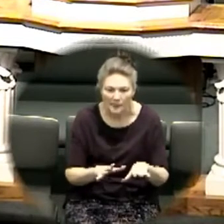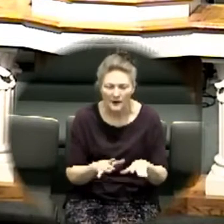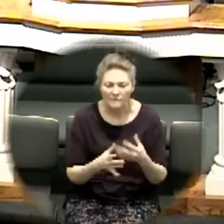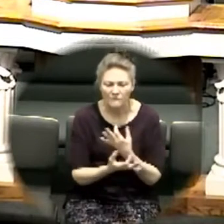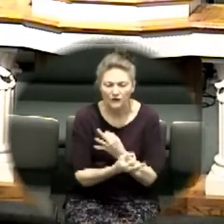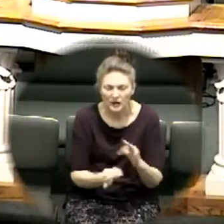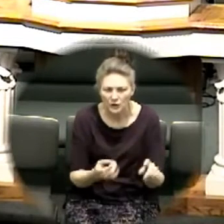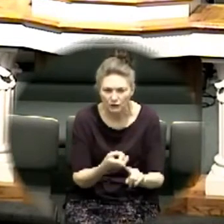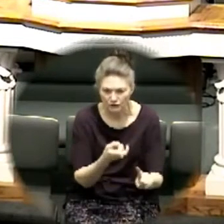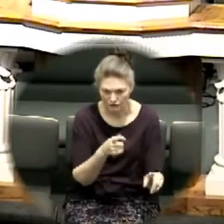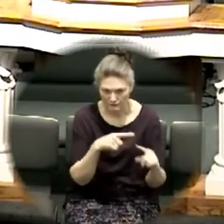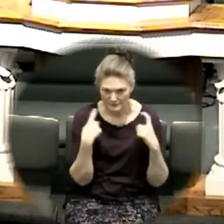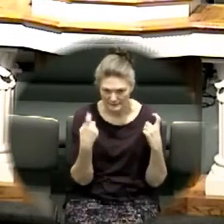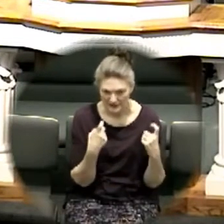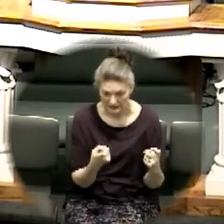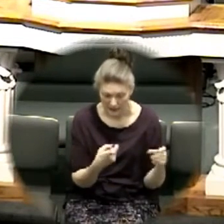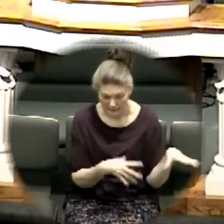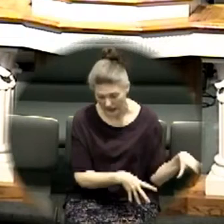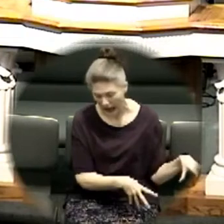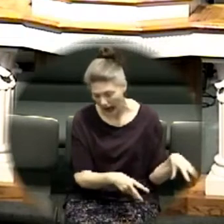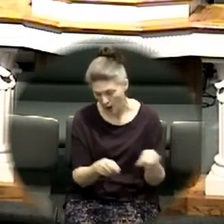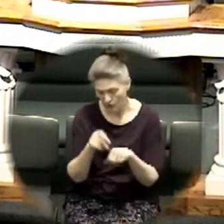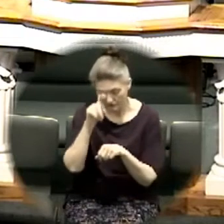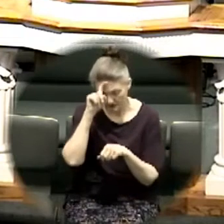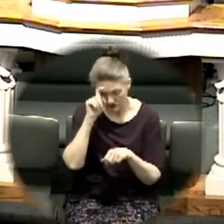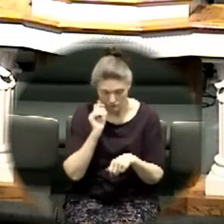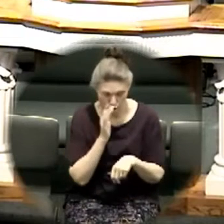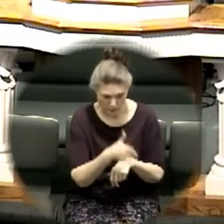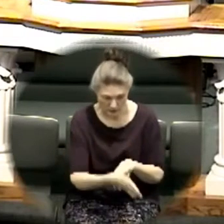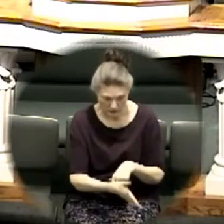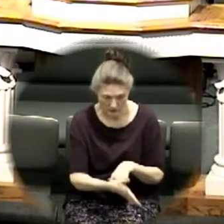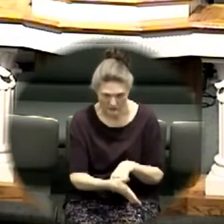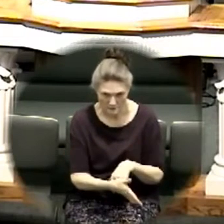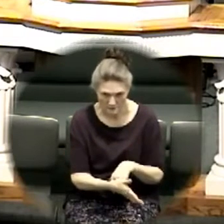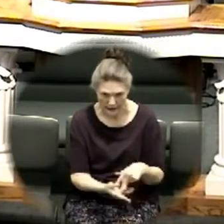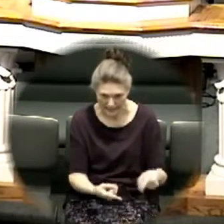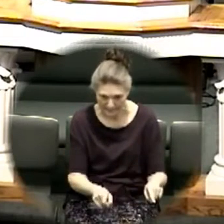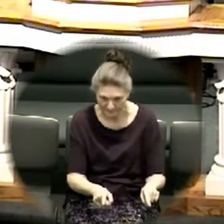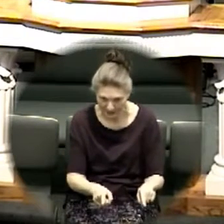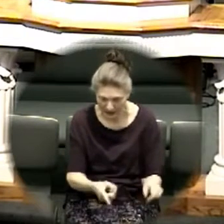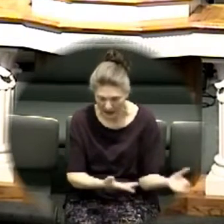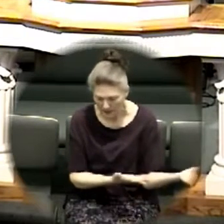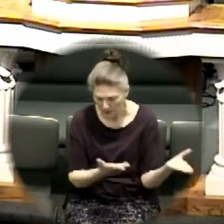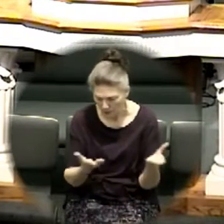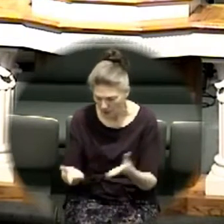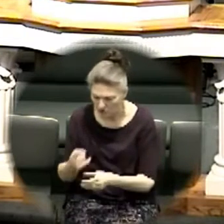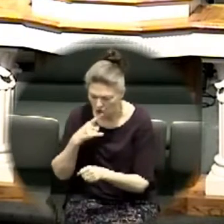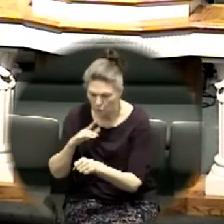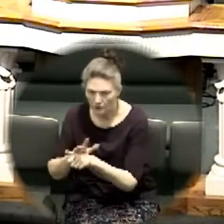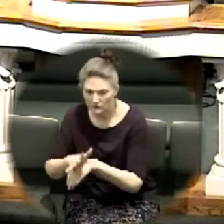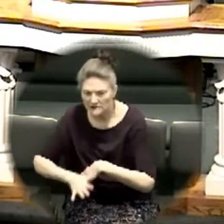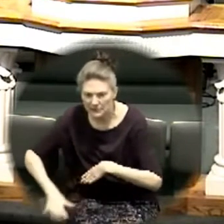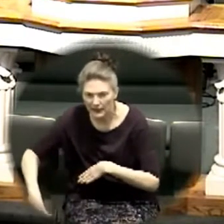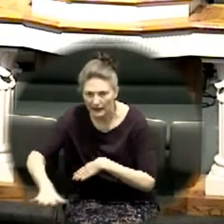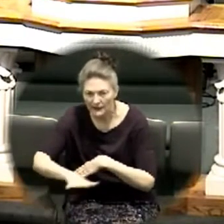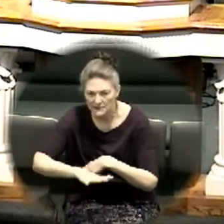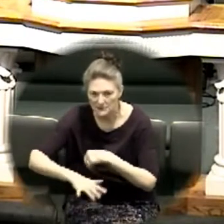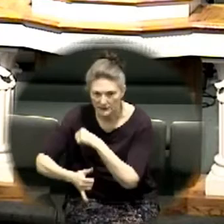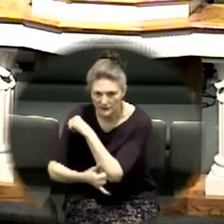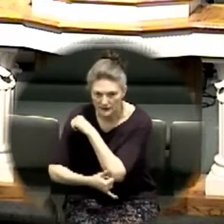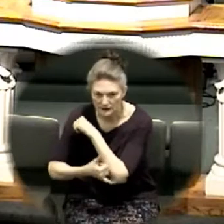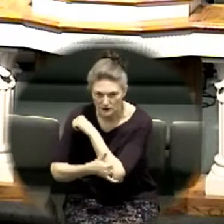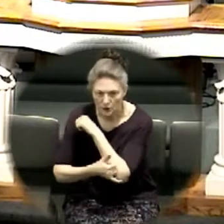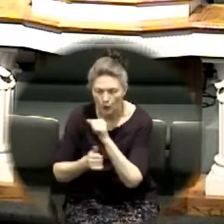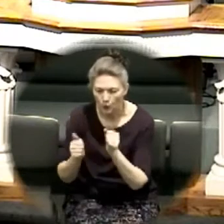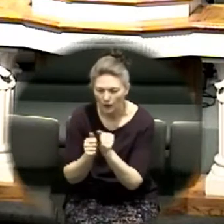from sin i'm gonna give you a miracle and he brought them into the promised land with a